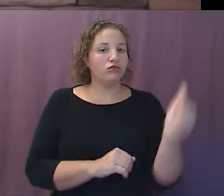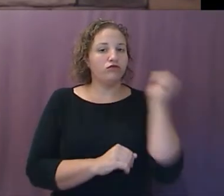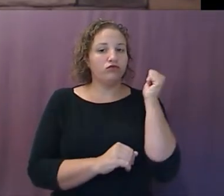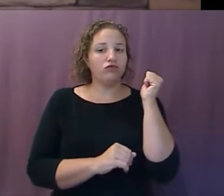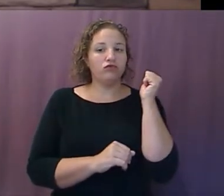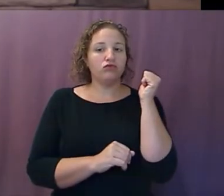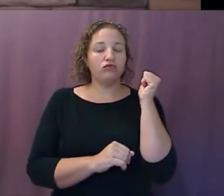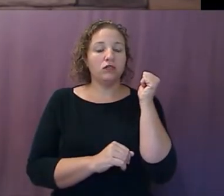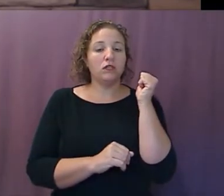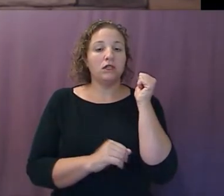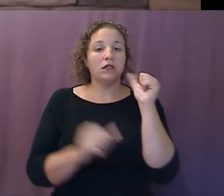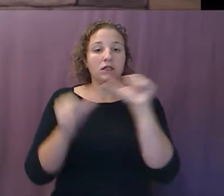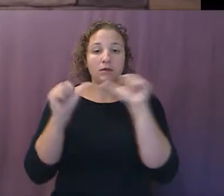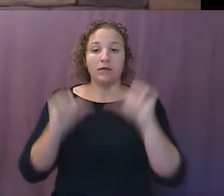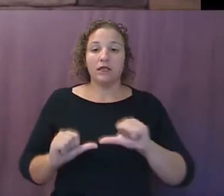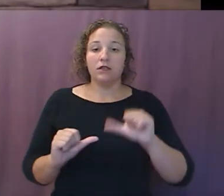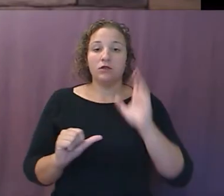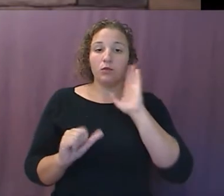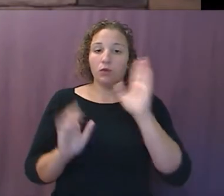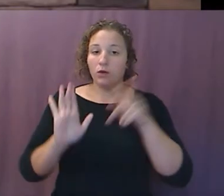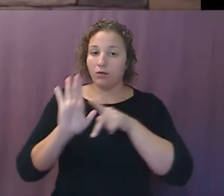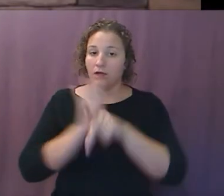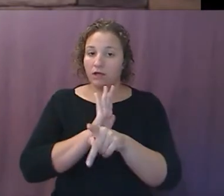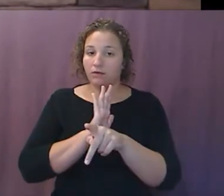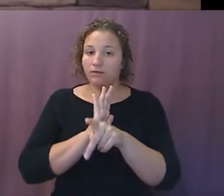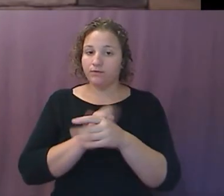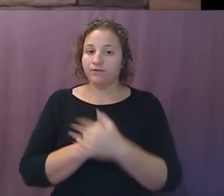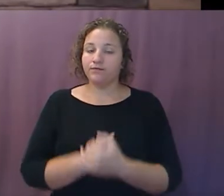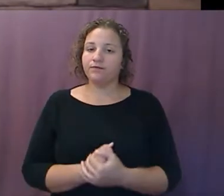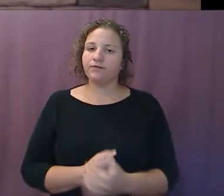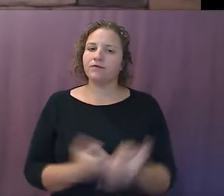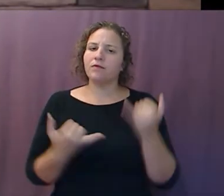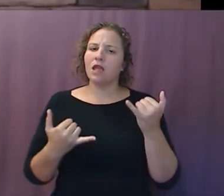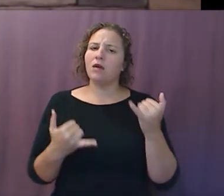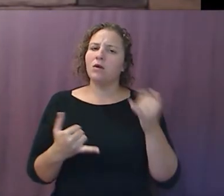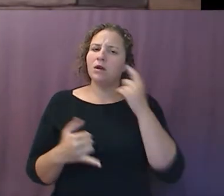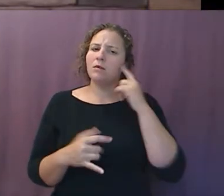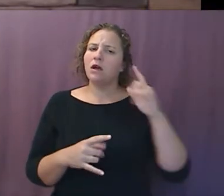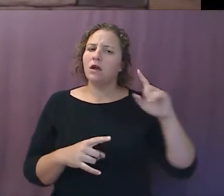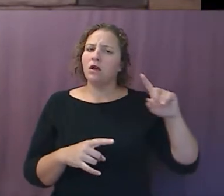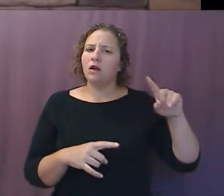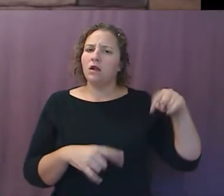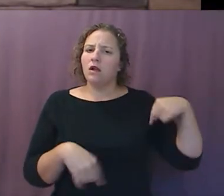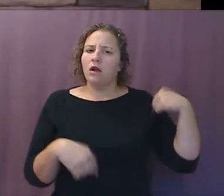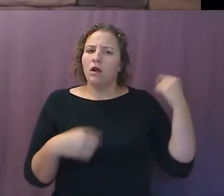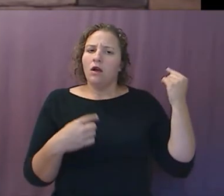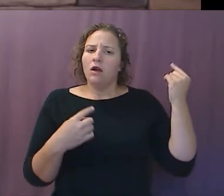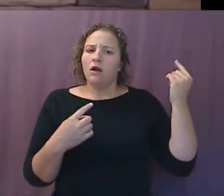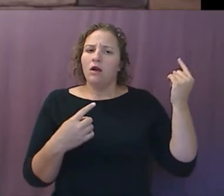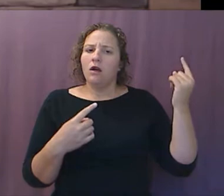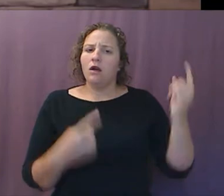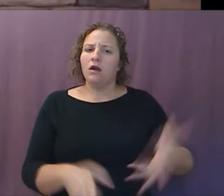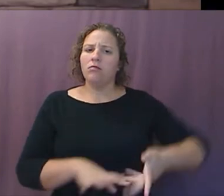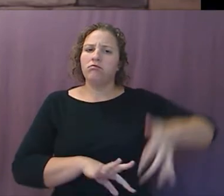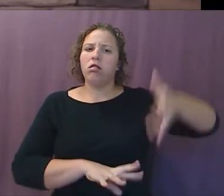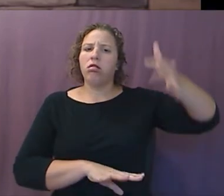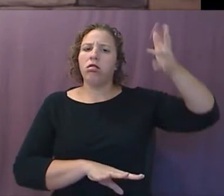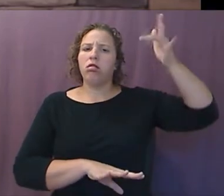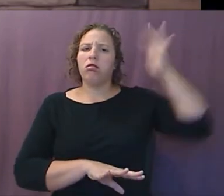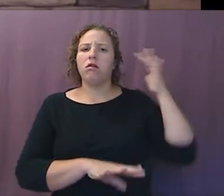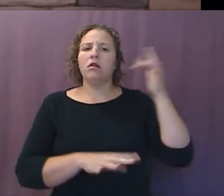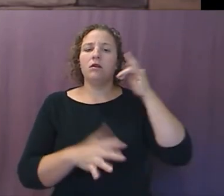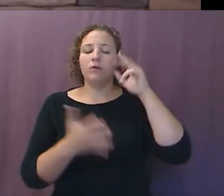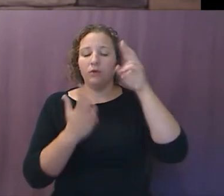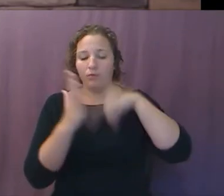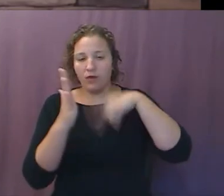beast, sorry, should be killed. Now, it's been a long time since we're in the letters to the seven churches. How many remember those letters to the seven